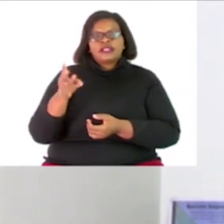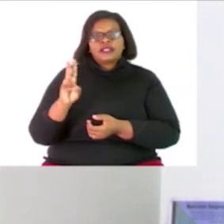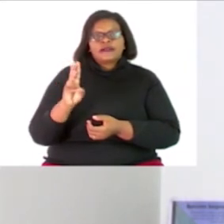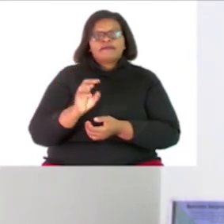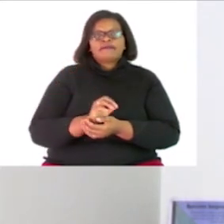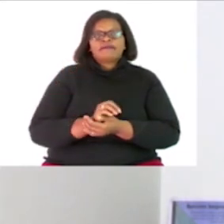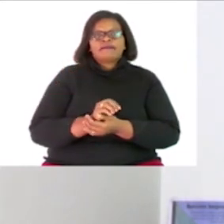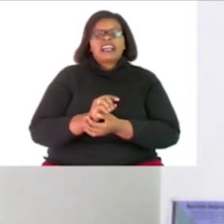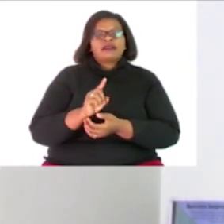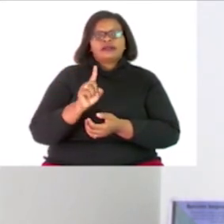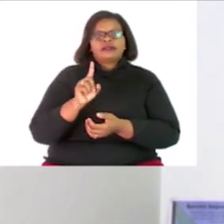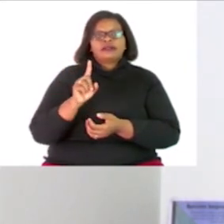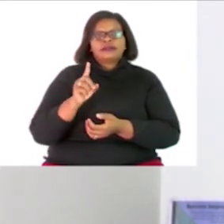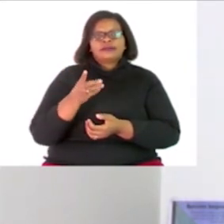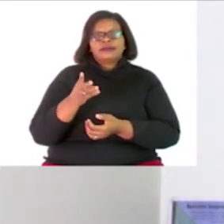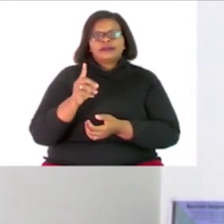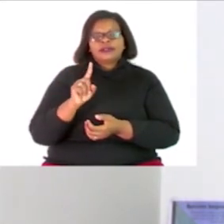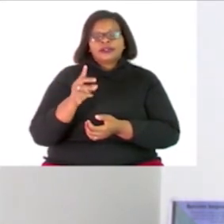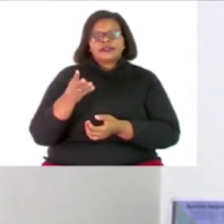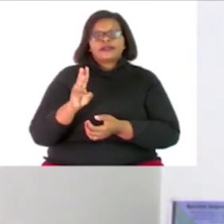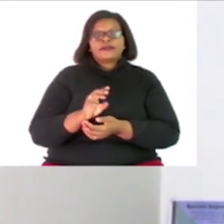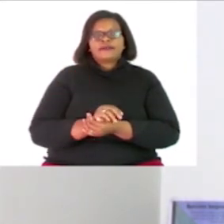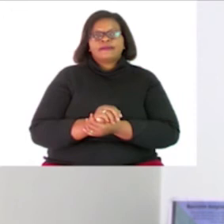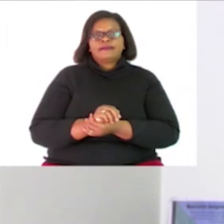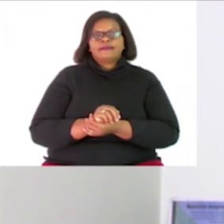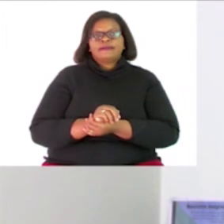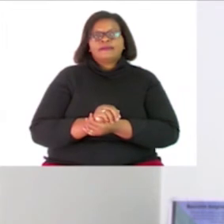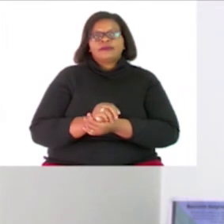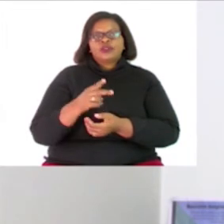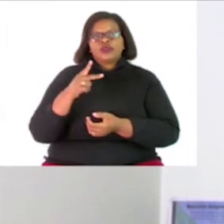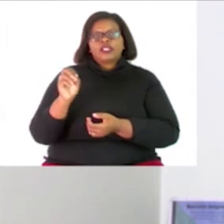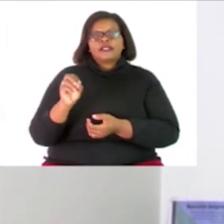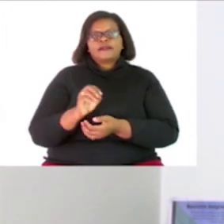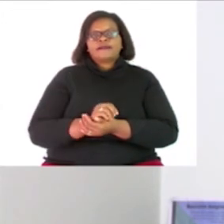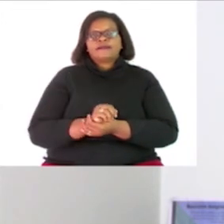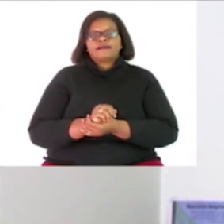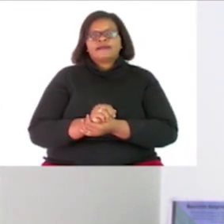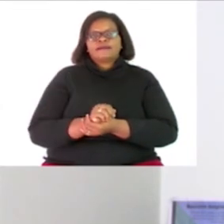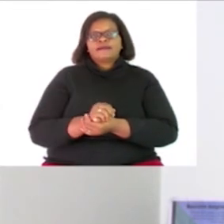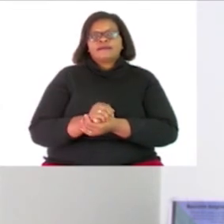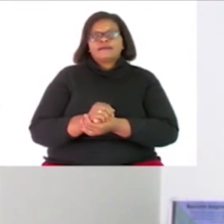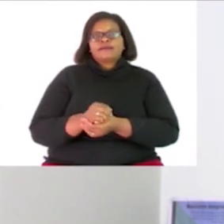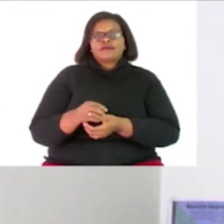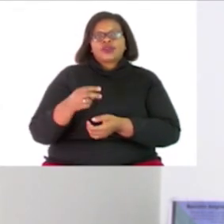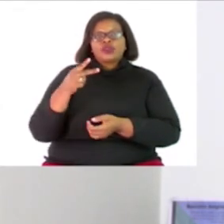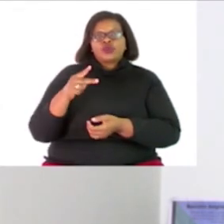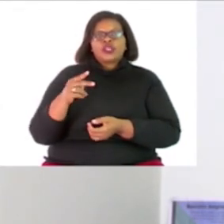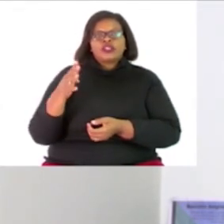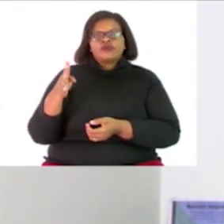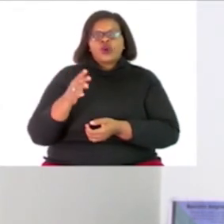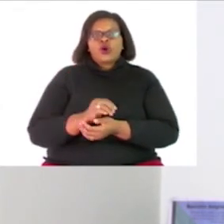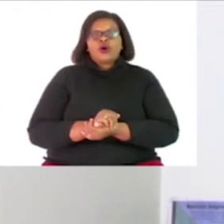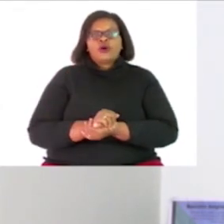continue sixteen twenty twenty twenty